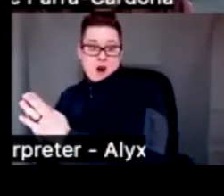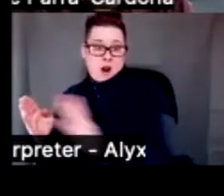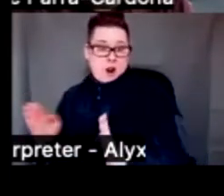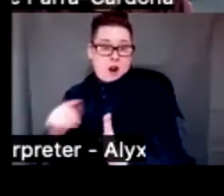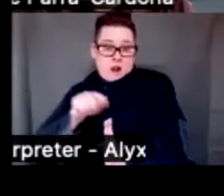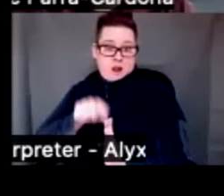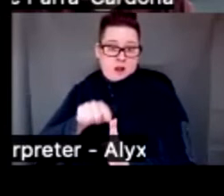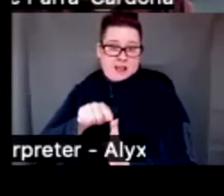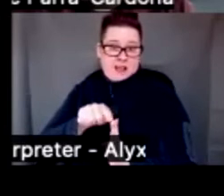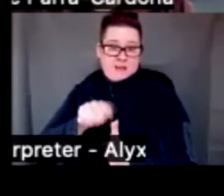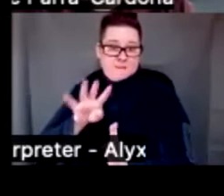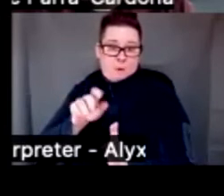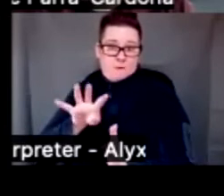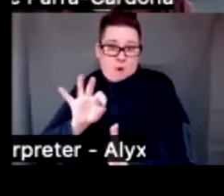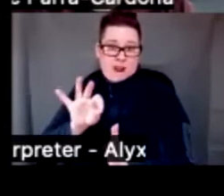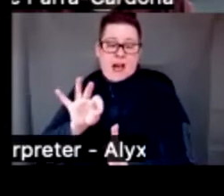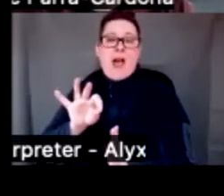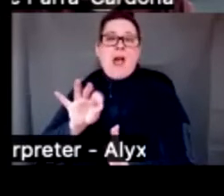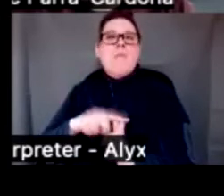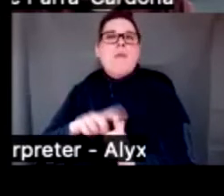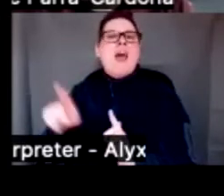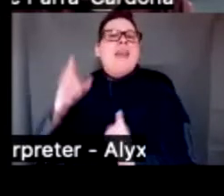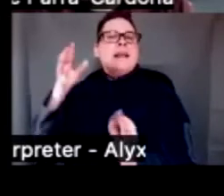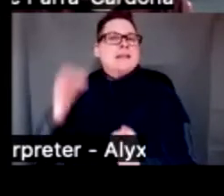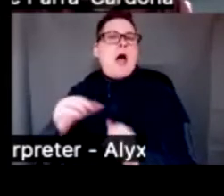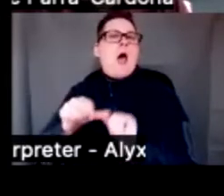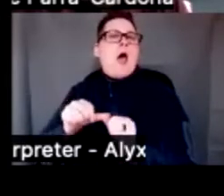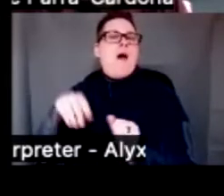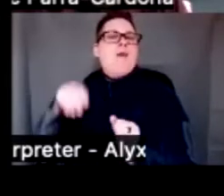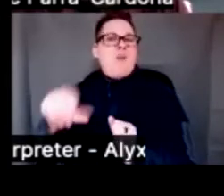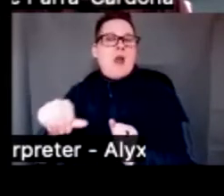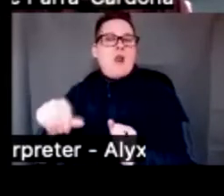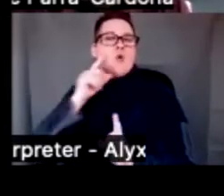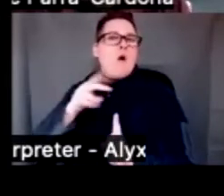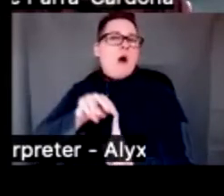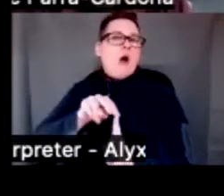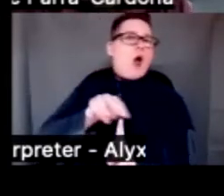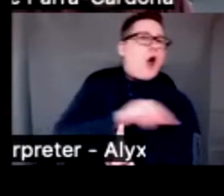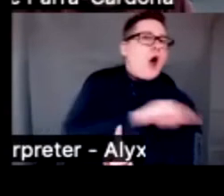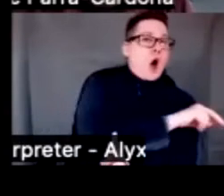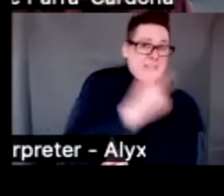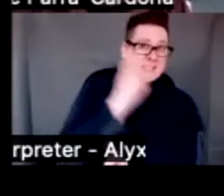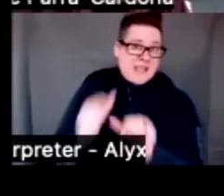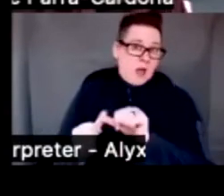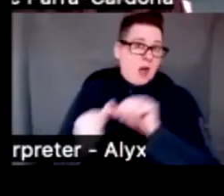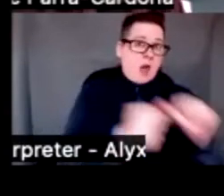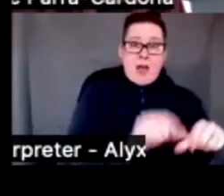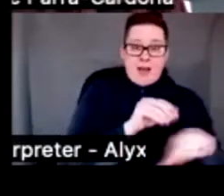super impressive is that they continued funding to see the long-term effects. It's one of the most mind-blowing